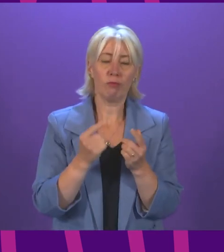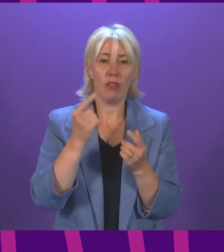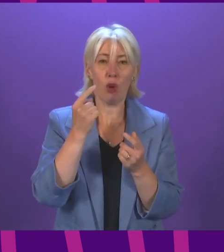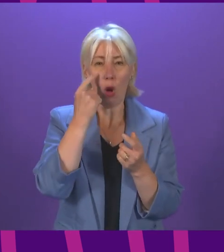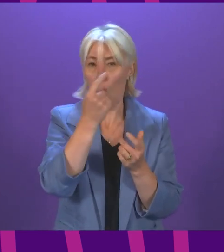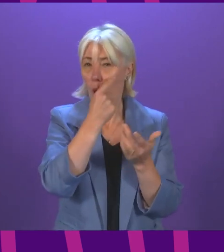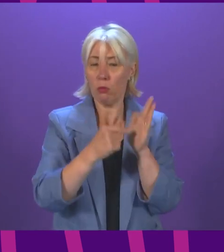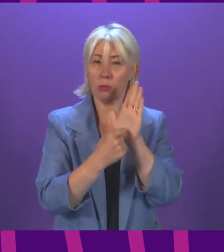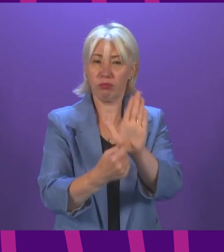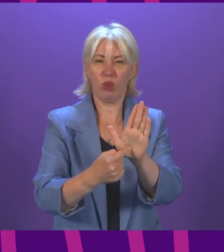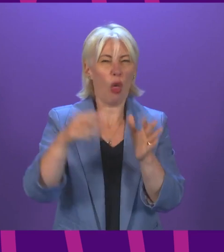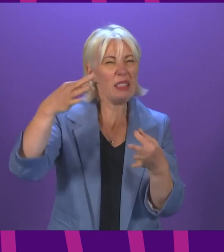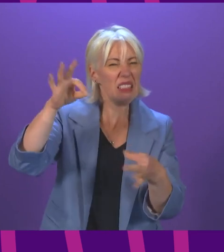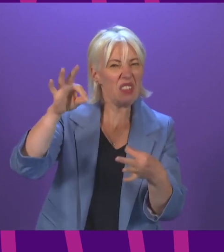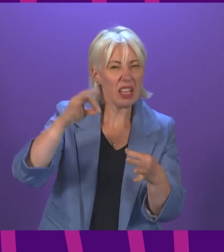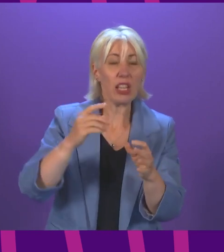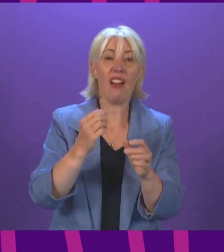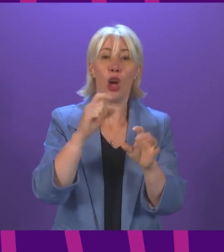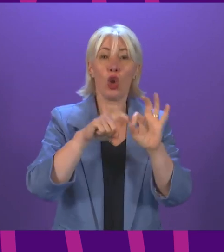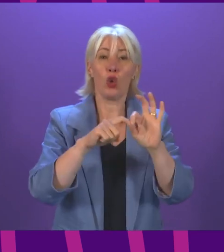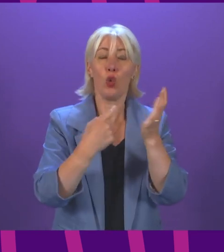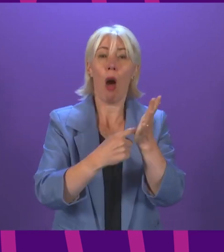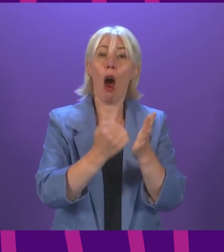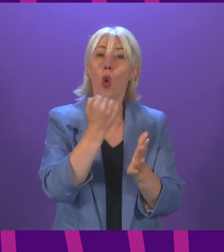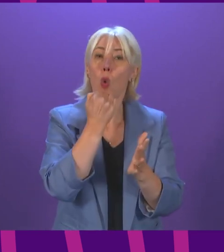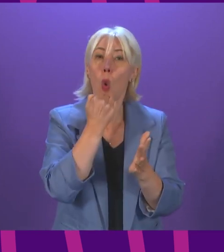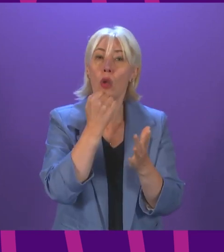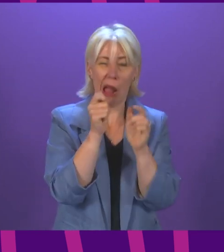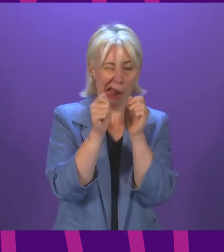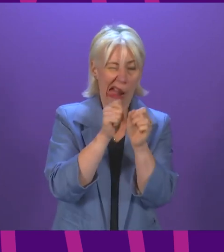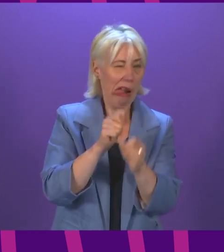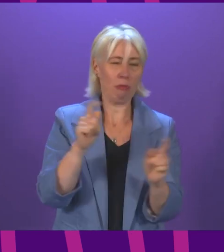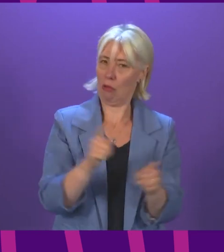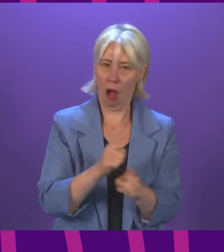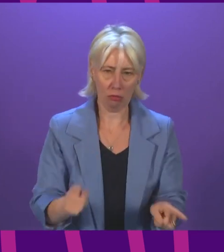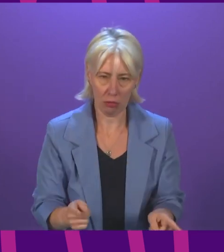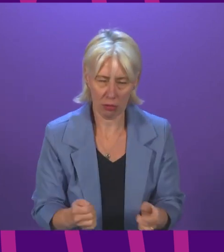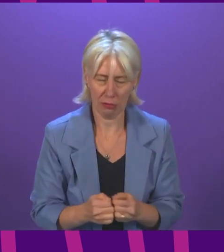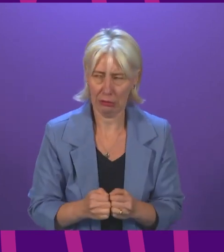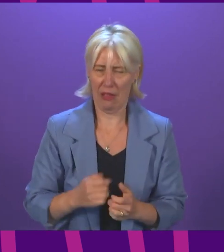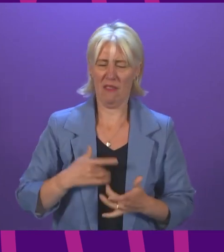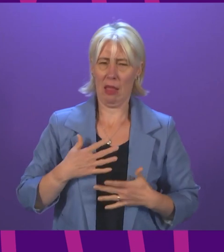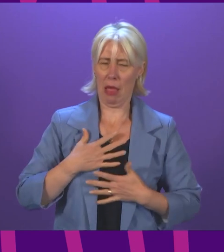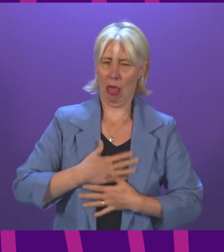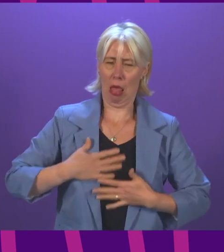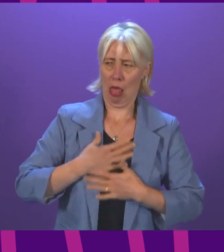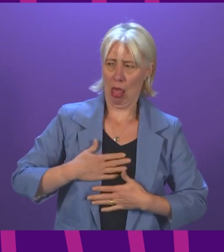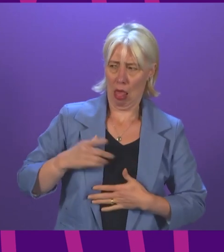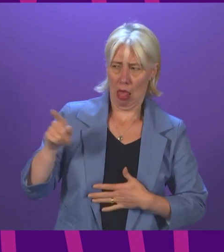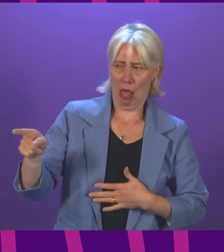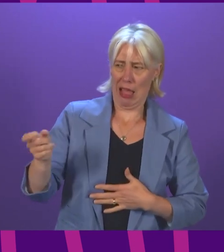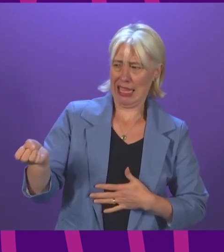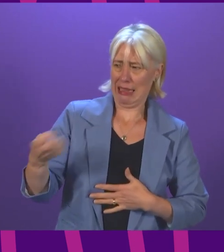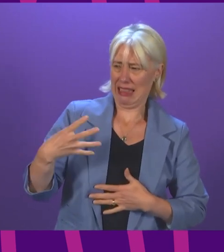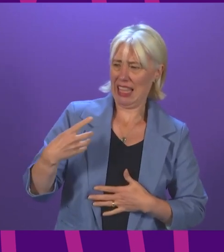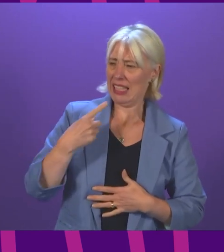certificate. The QR code itself, of course, cannot be altered. What I would say is I find it slightly distressing that Craig Hoyt is now suggesting